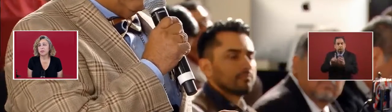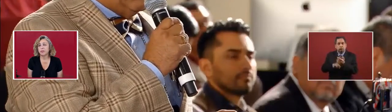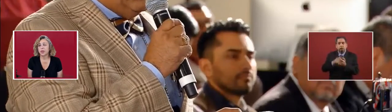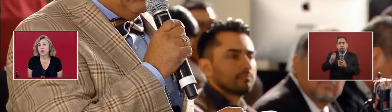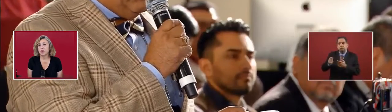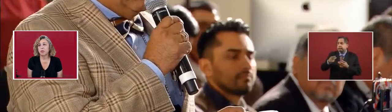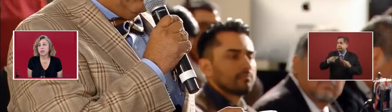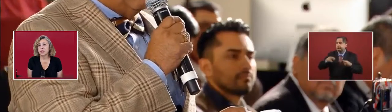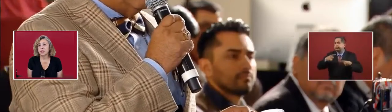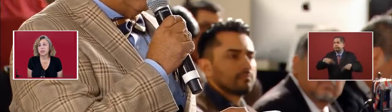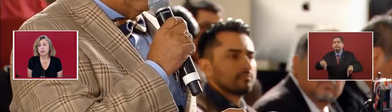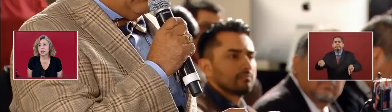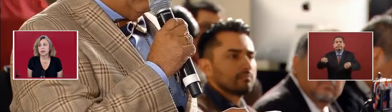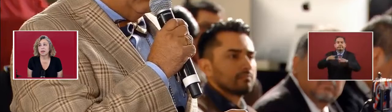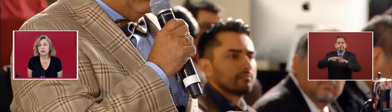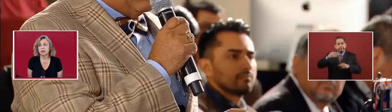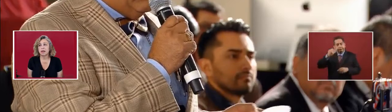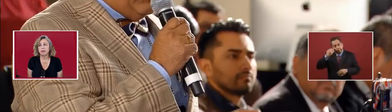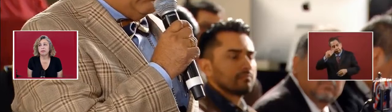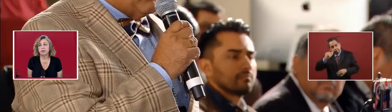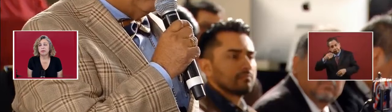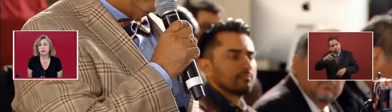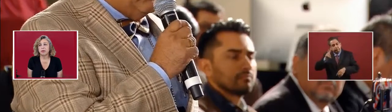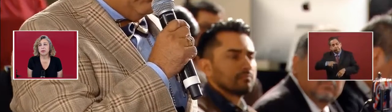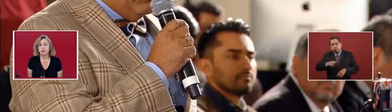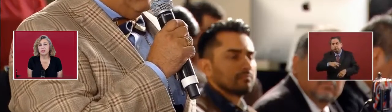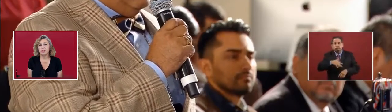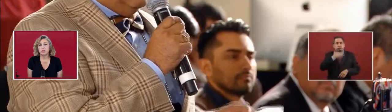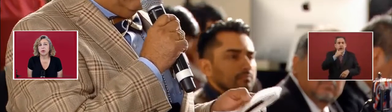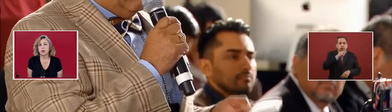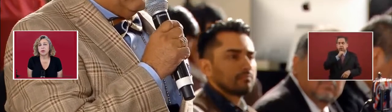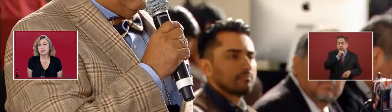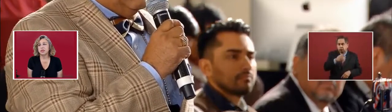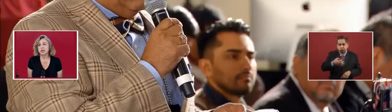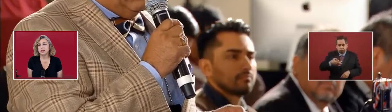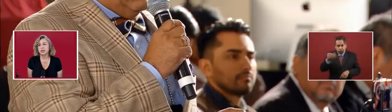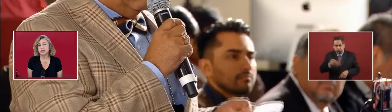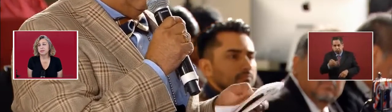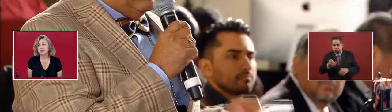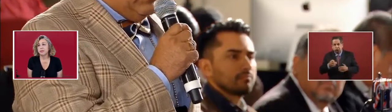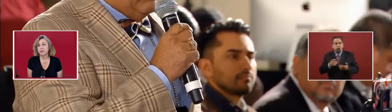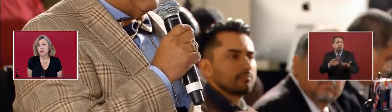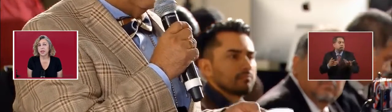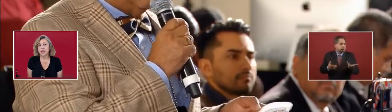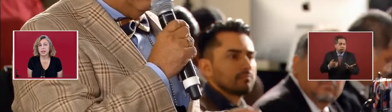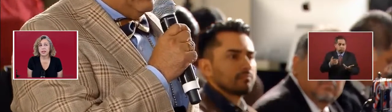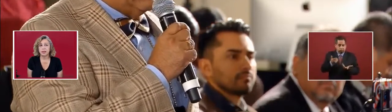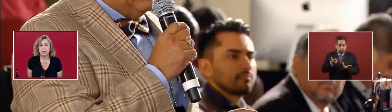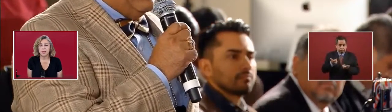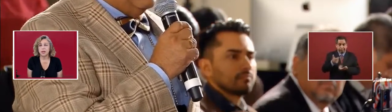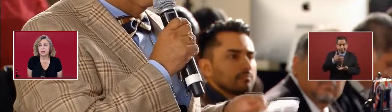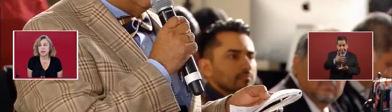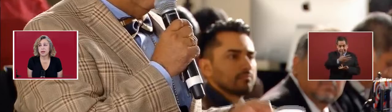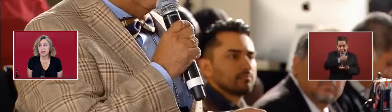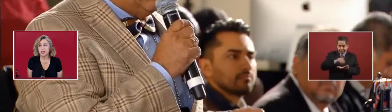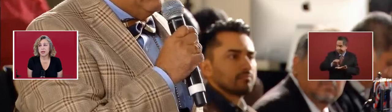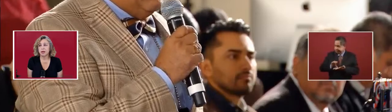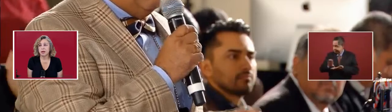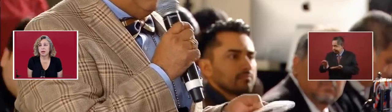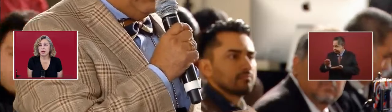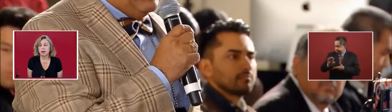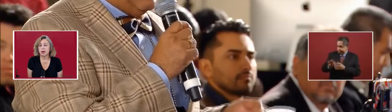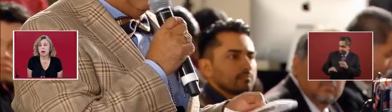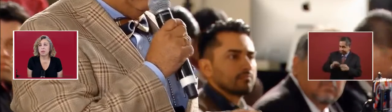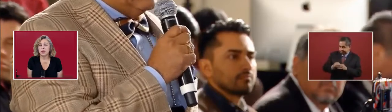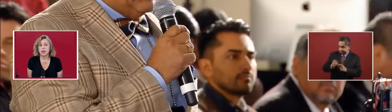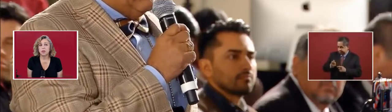once there's no more corruption, and that the money is coming in,